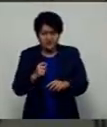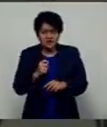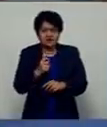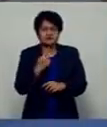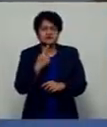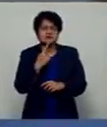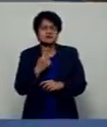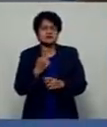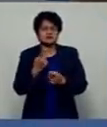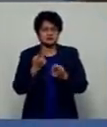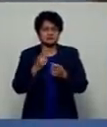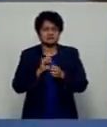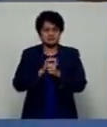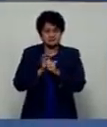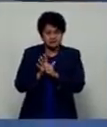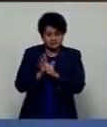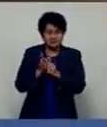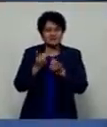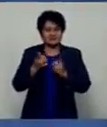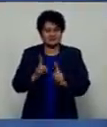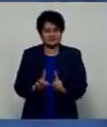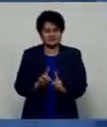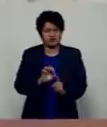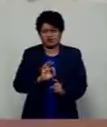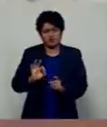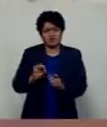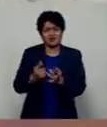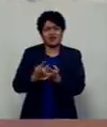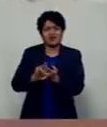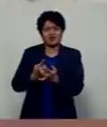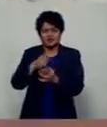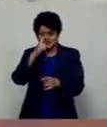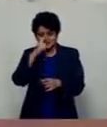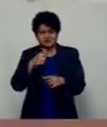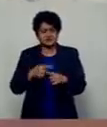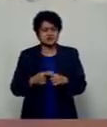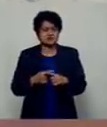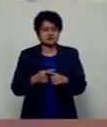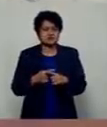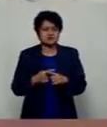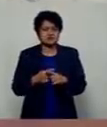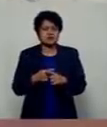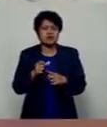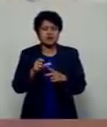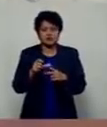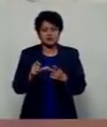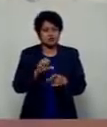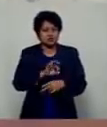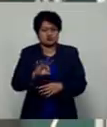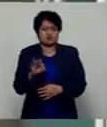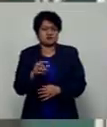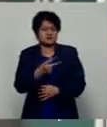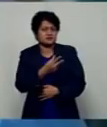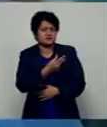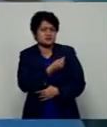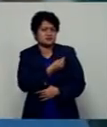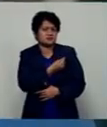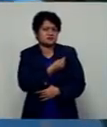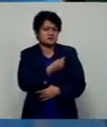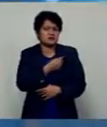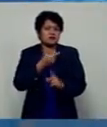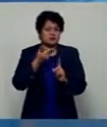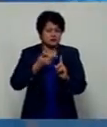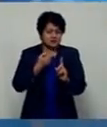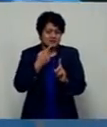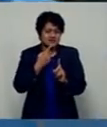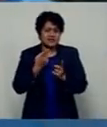caused by COVID-19 and not the prior medical condition. She was also not vaccinated. Dr. Fong says